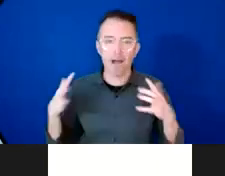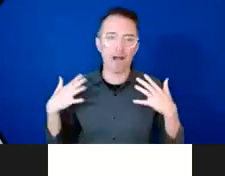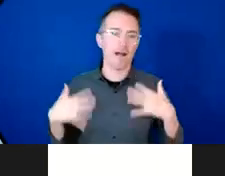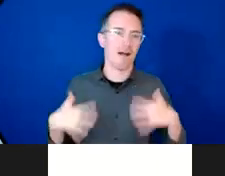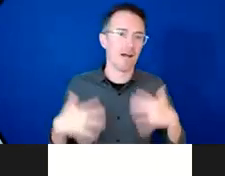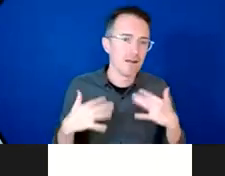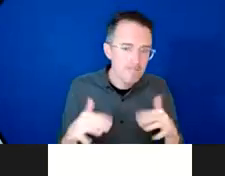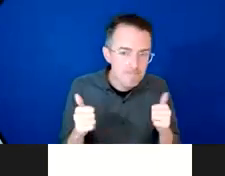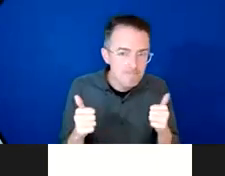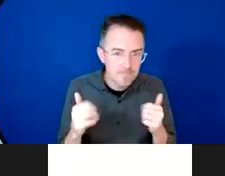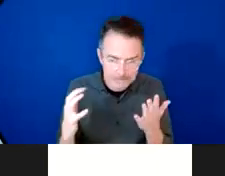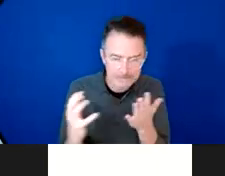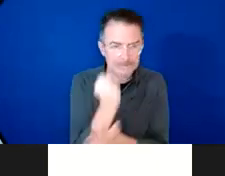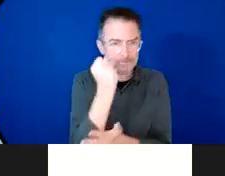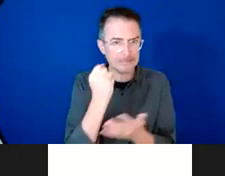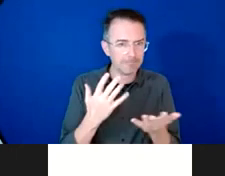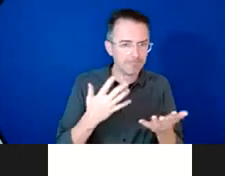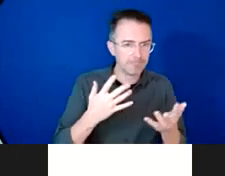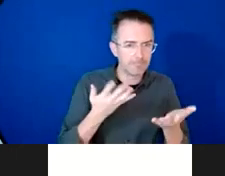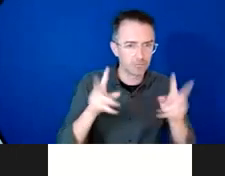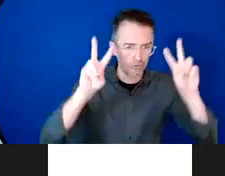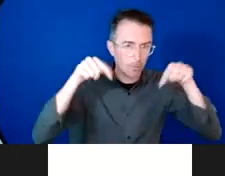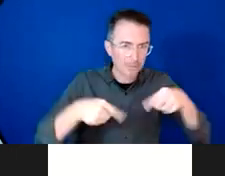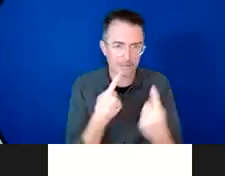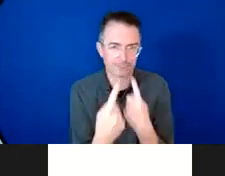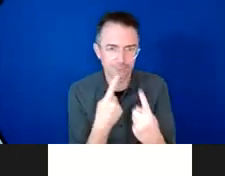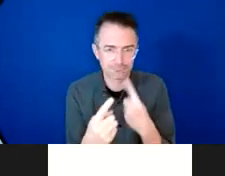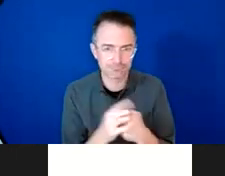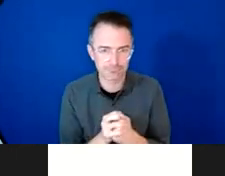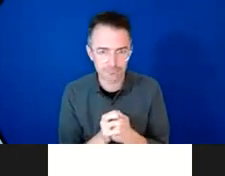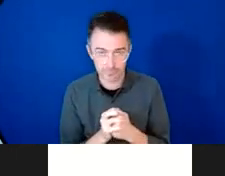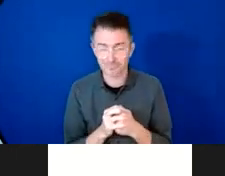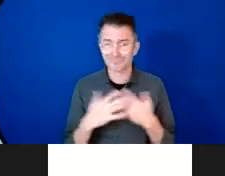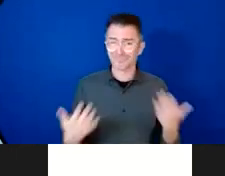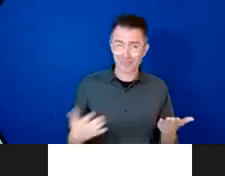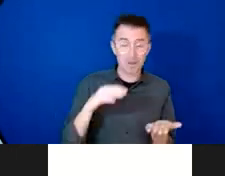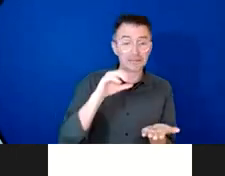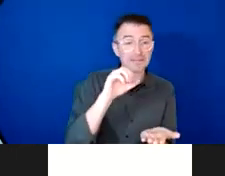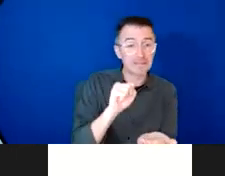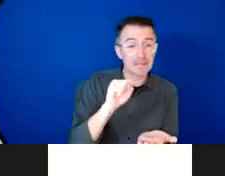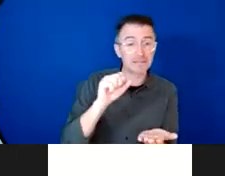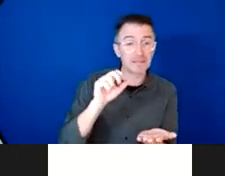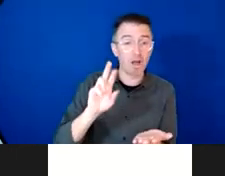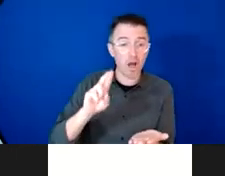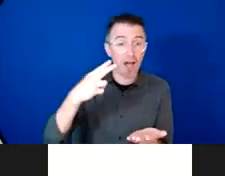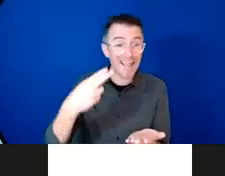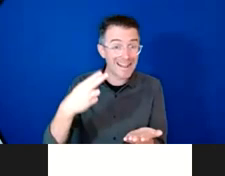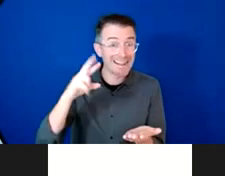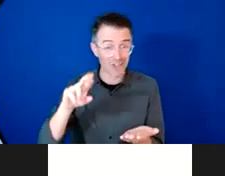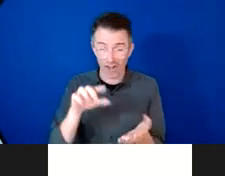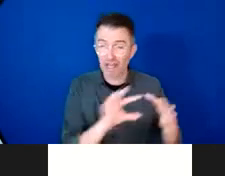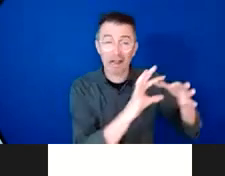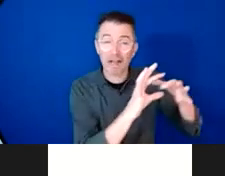integration of SRH into climate policy but more generally about gender because we heard the statistics there about